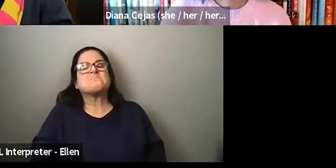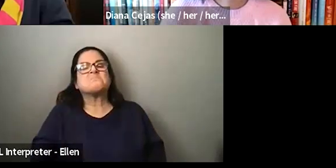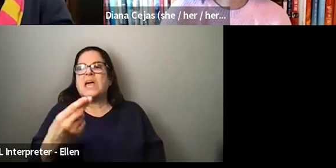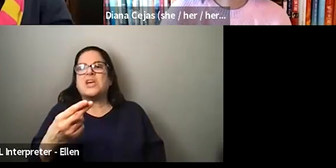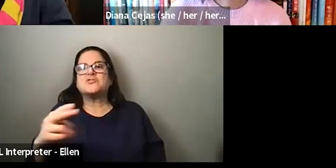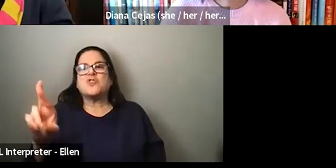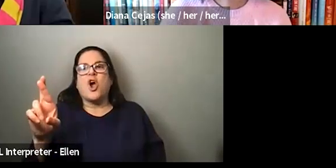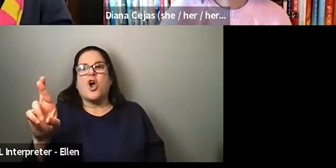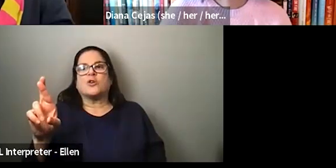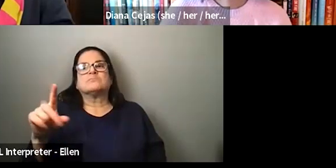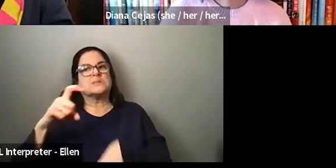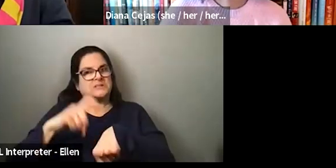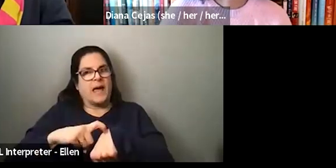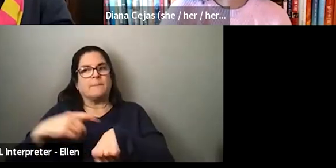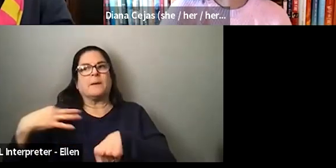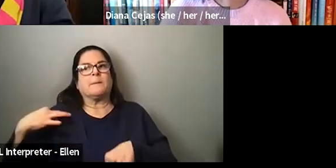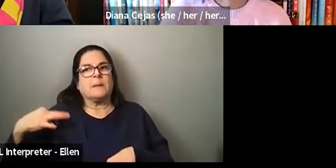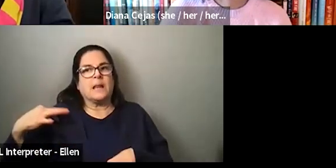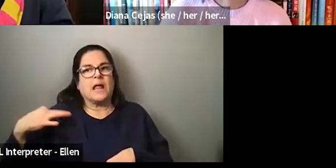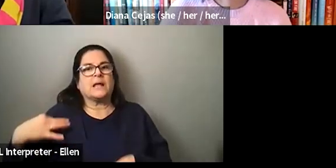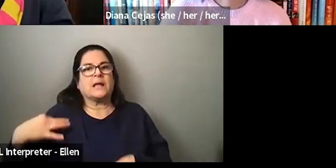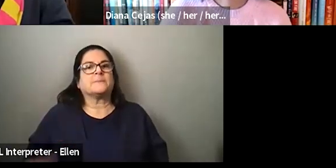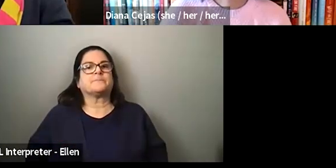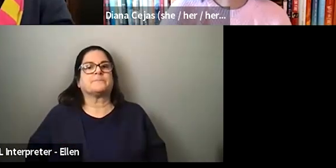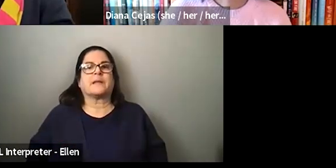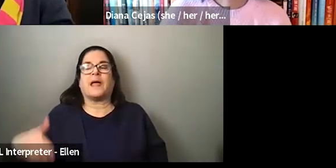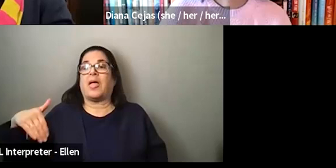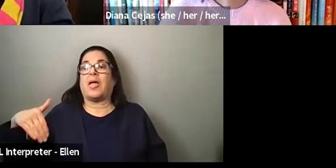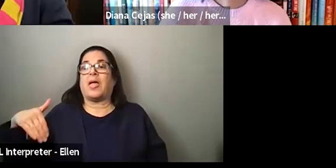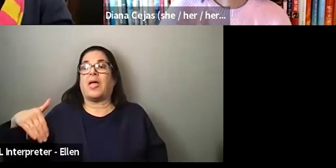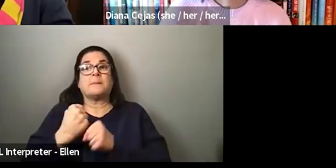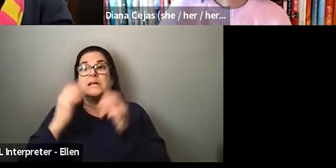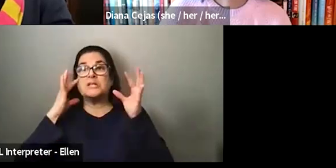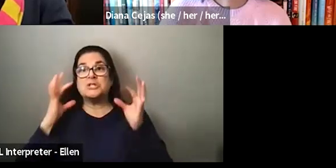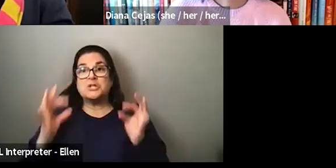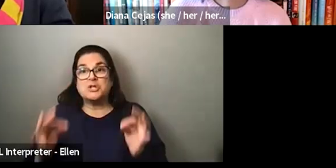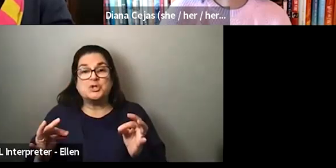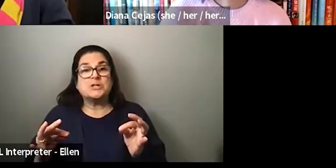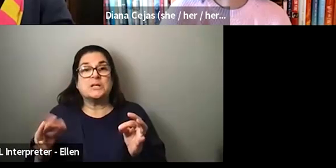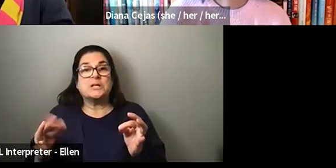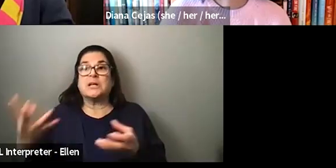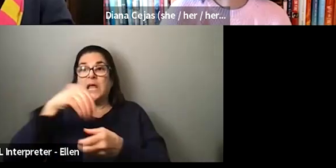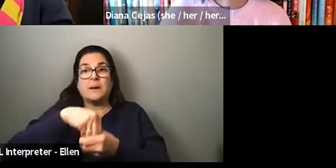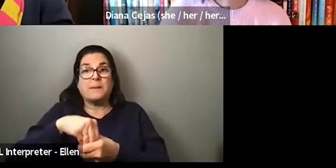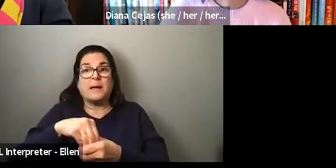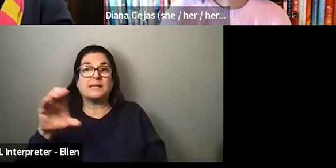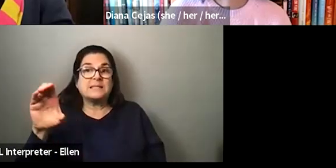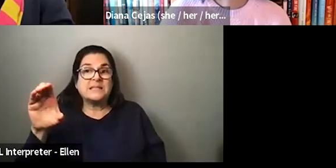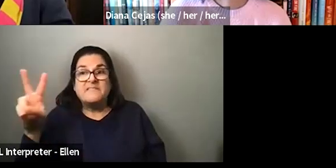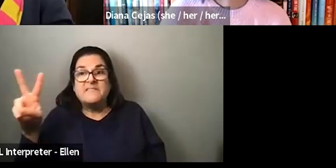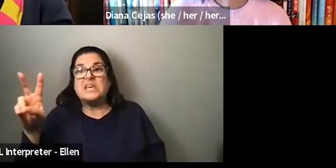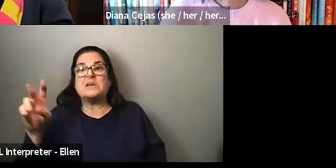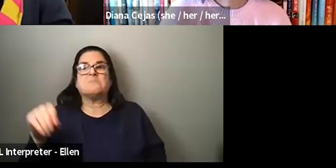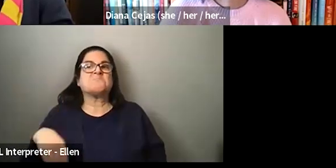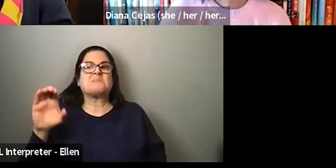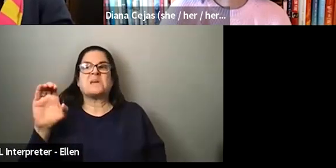application. Now, I have not made the decision to like put these things in, in my CVs or cover letters. Um,